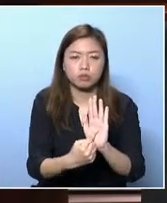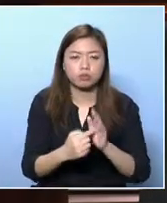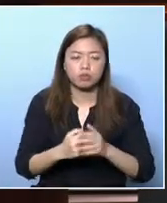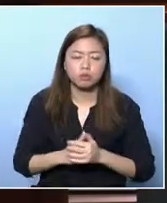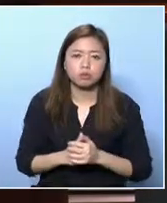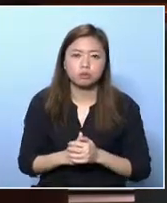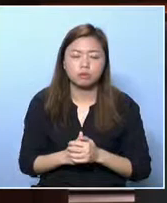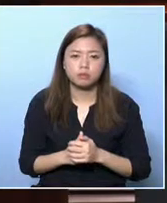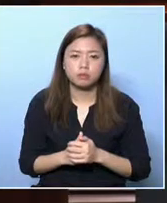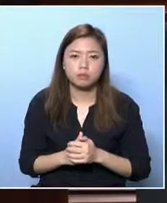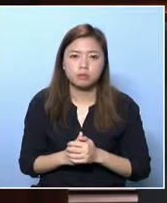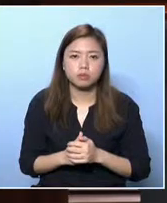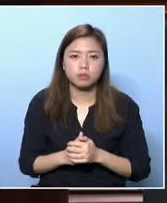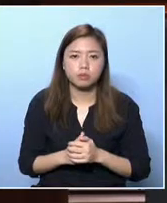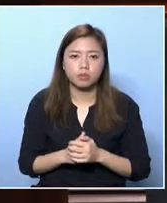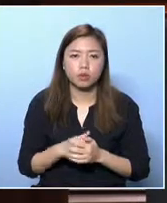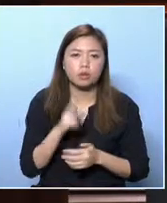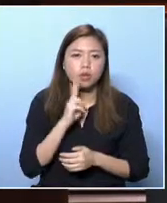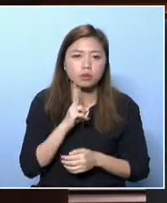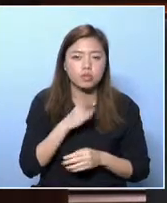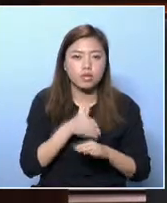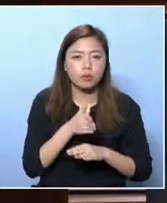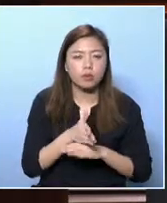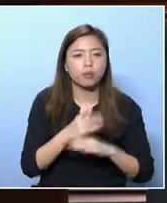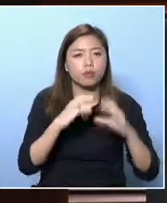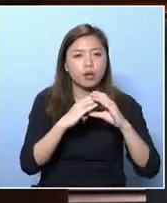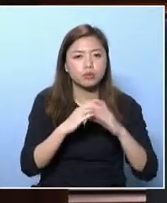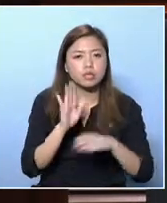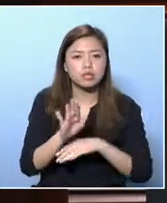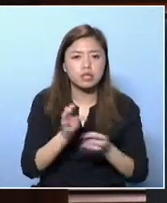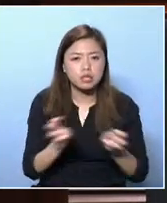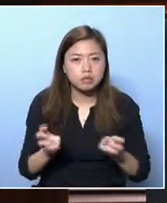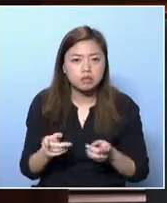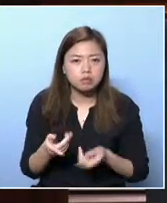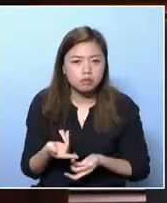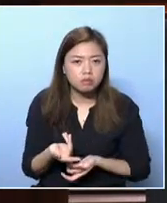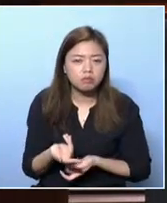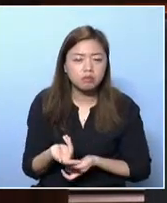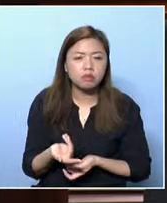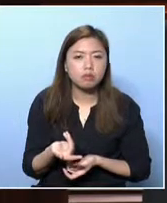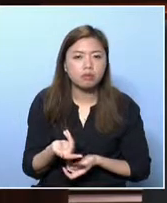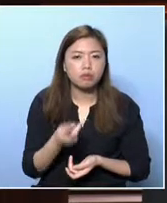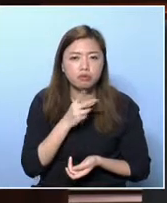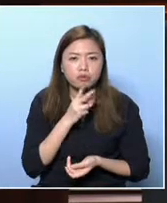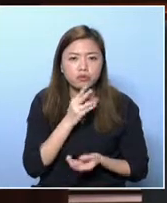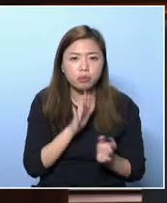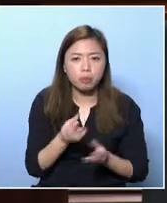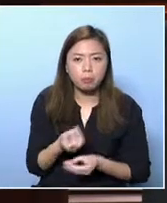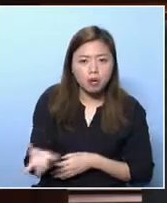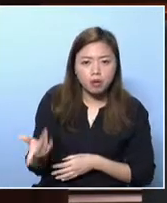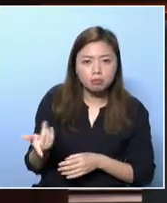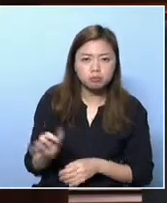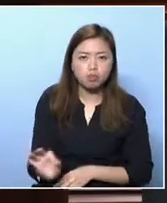staff of social welfare department. Unequal accessibility is not uncommon when it comes to other essential public services,